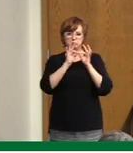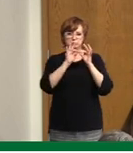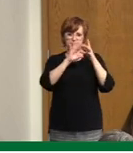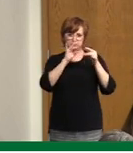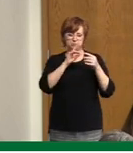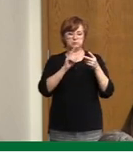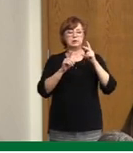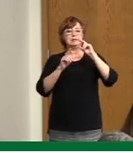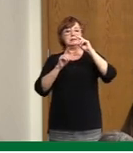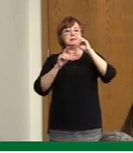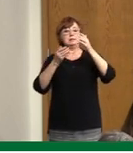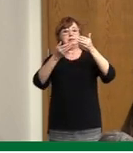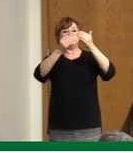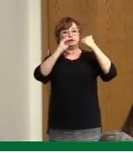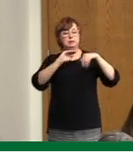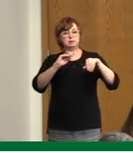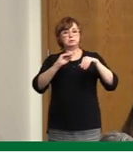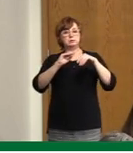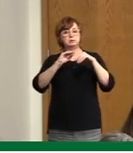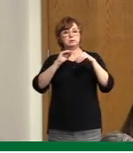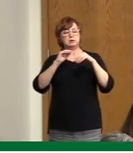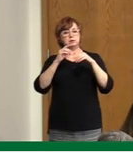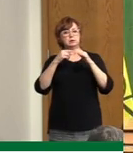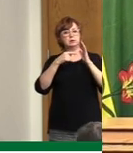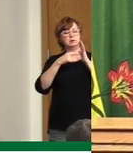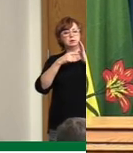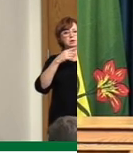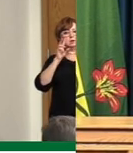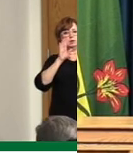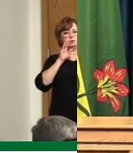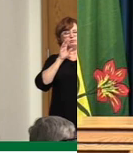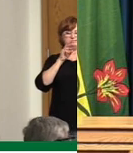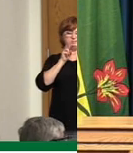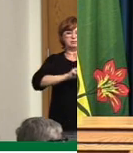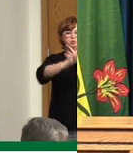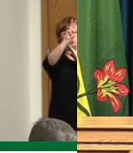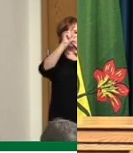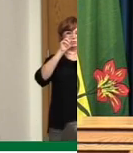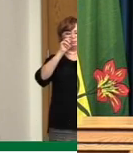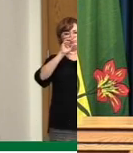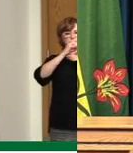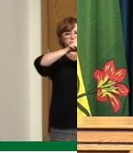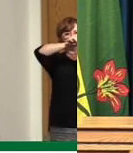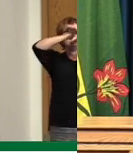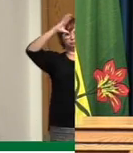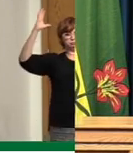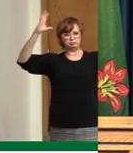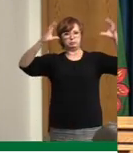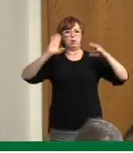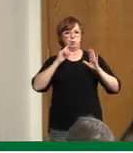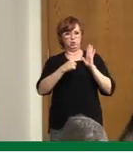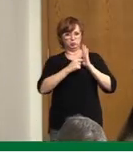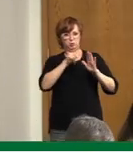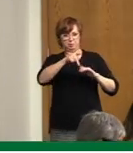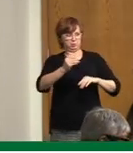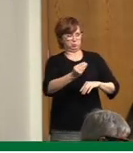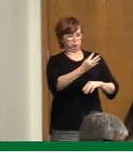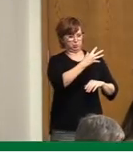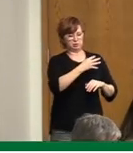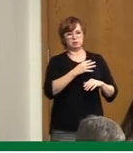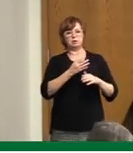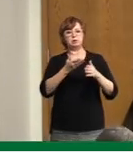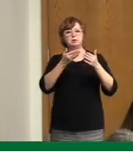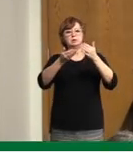epidemiology and modeling that I promised I'll bring back today. So as we know, we have